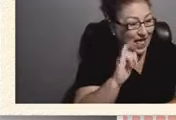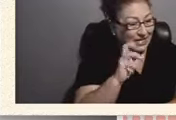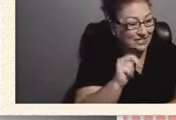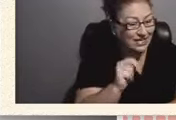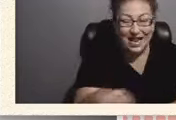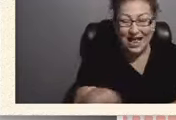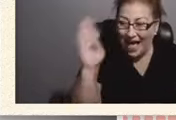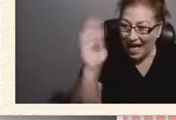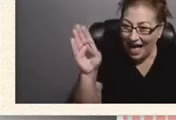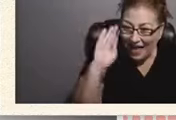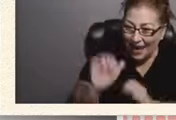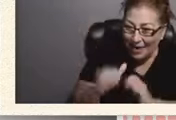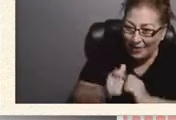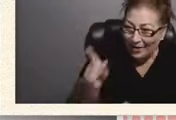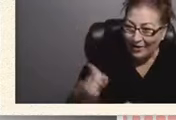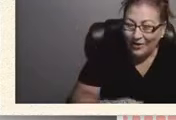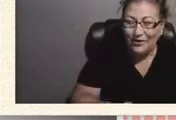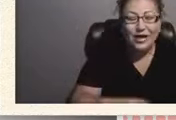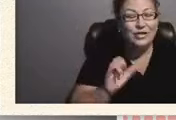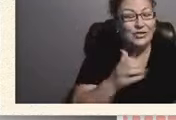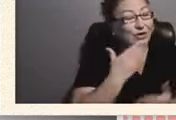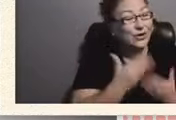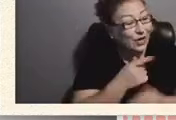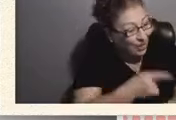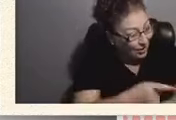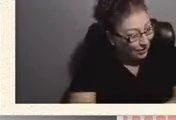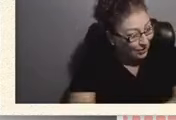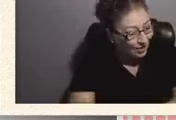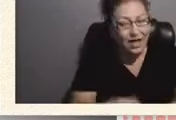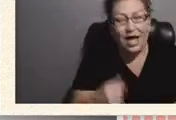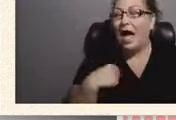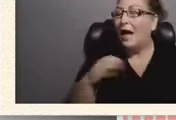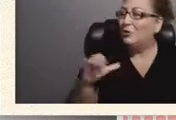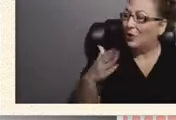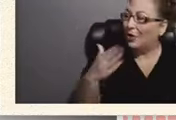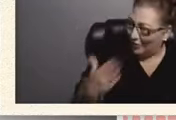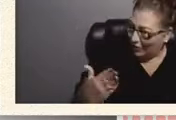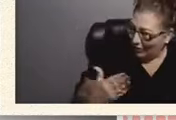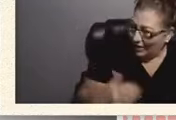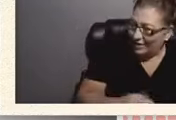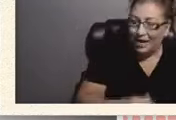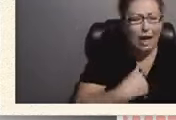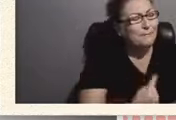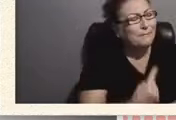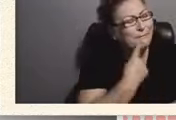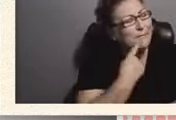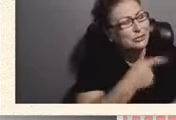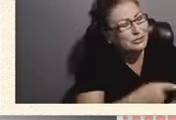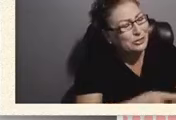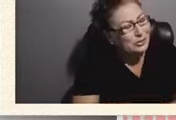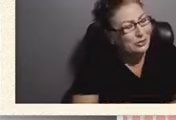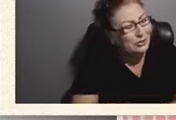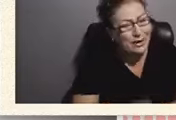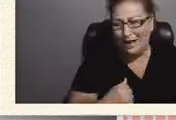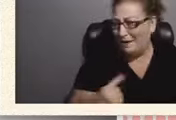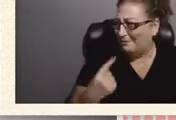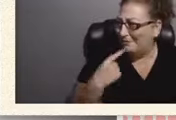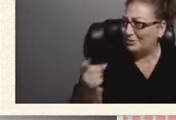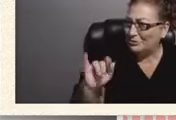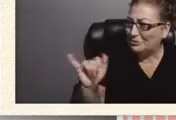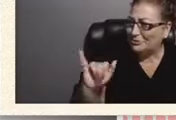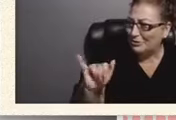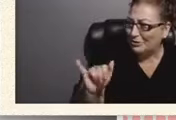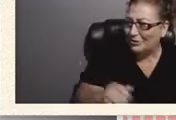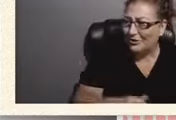are you? How are you? Good and you? I'm good. I miss you. I miss you too. This is Frisco's